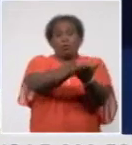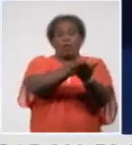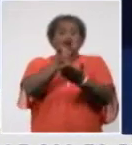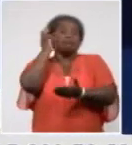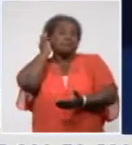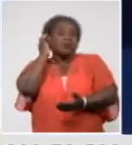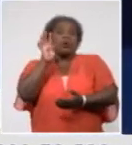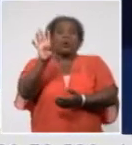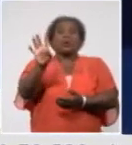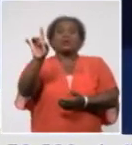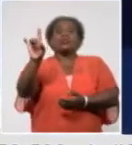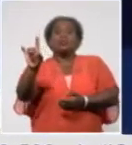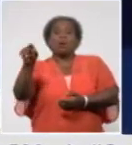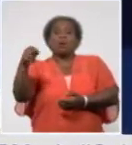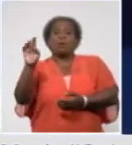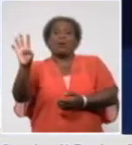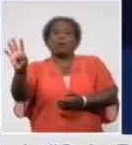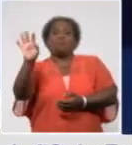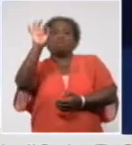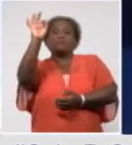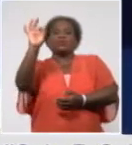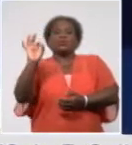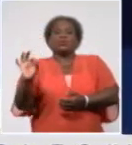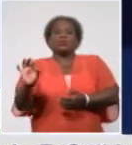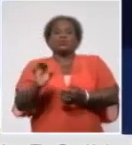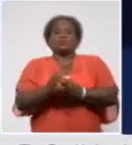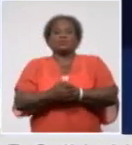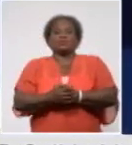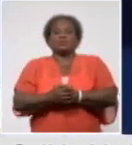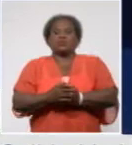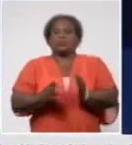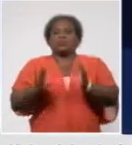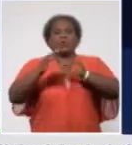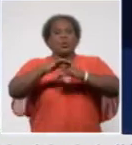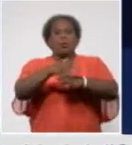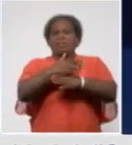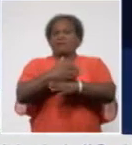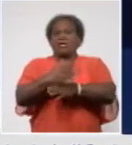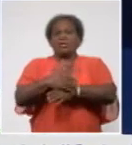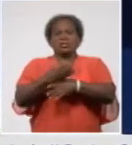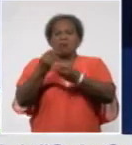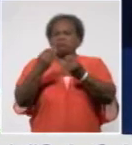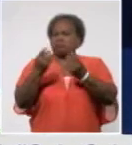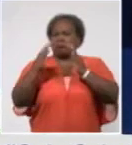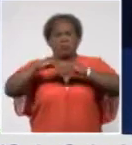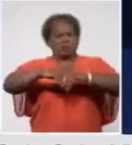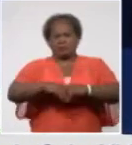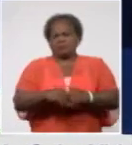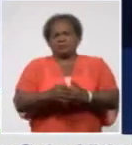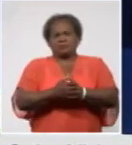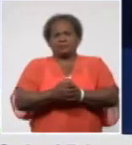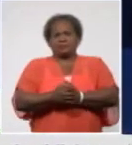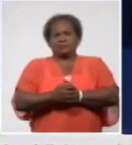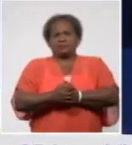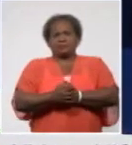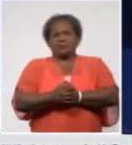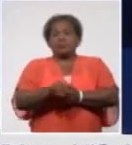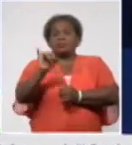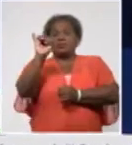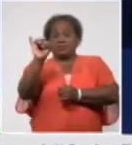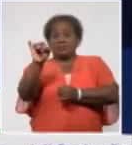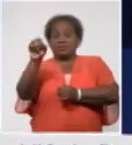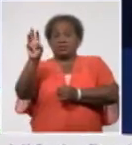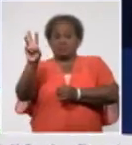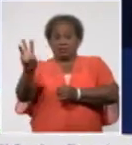of testing. There has been information circulating that claims that asymptomatic cases don't transmit the